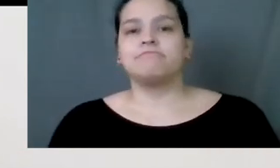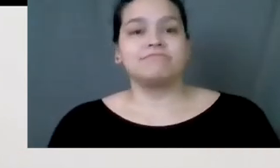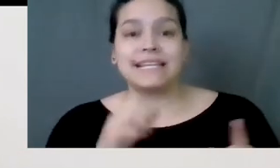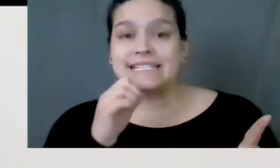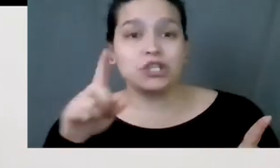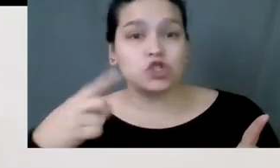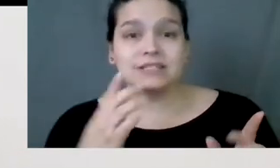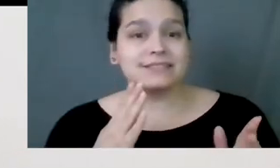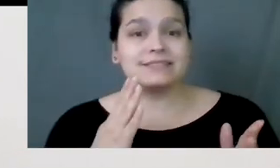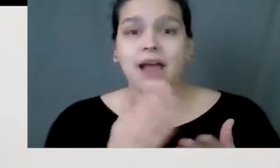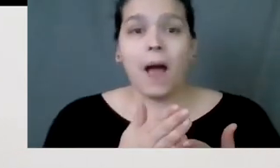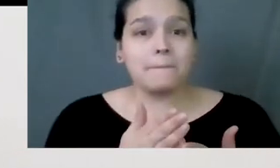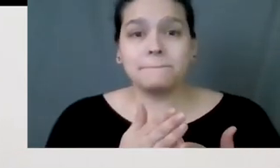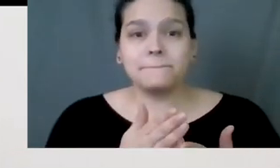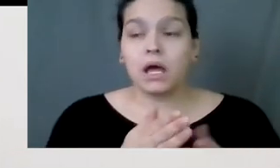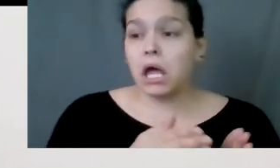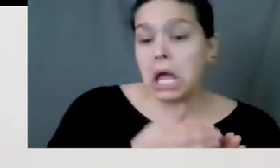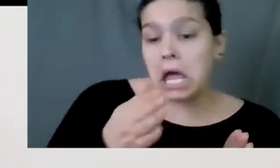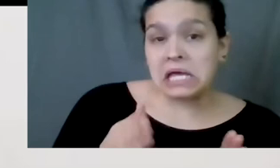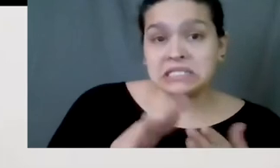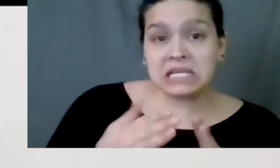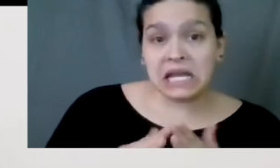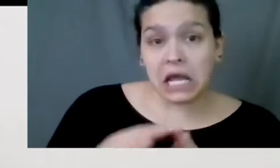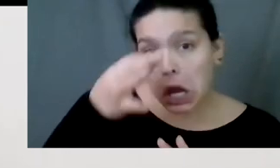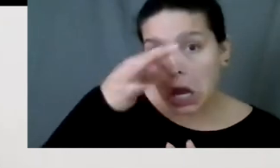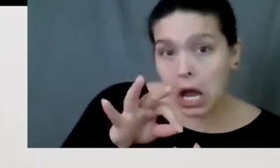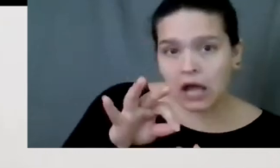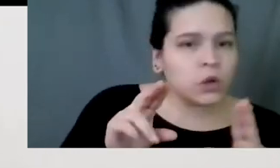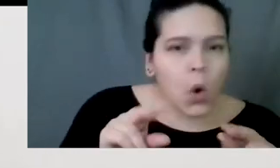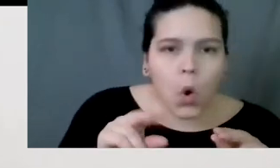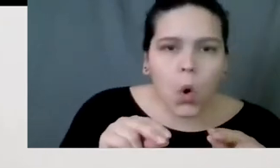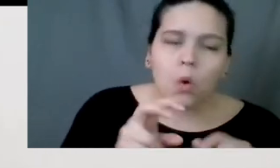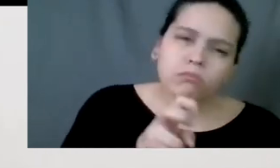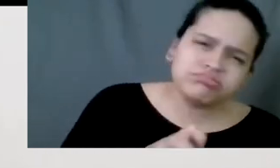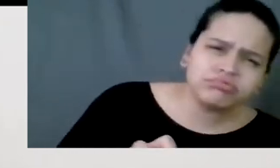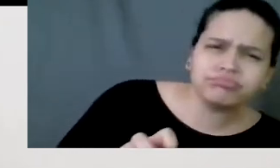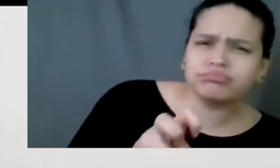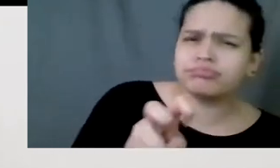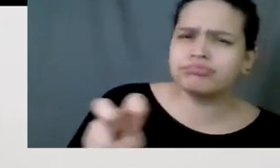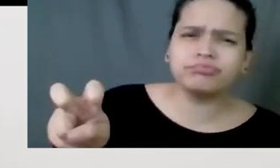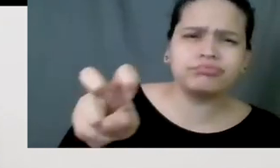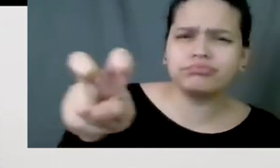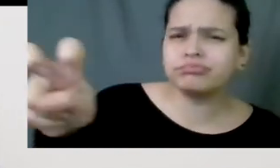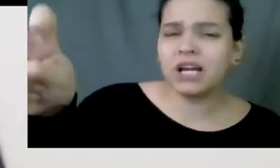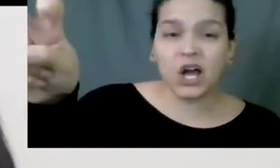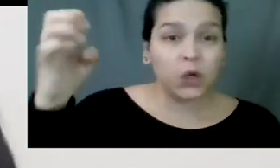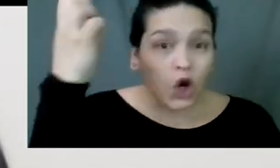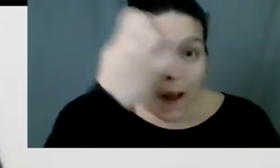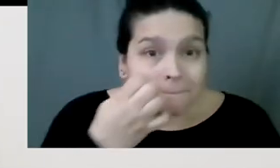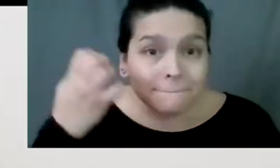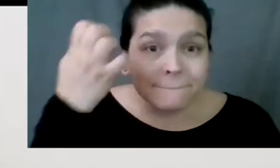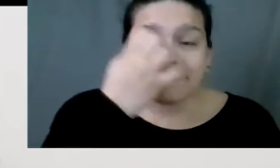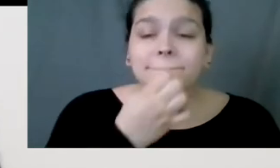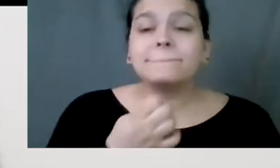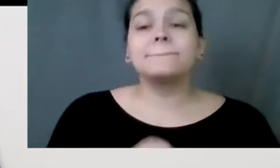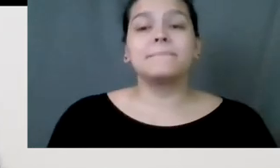he didn't just stop at the next to meet your city, he ended up, I don't know what bit him, but he ended up traveling